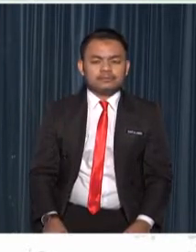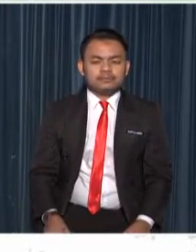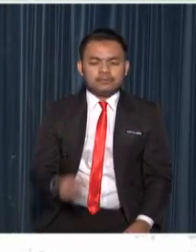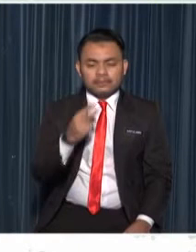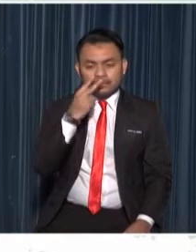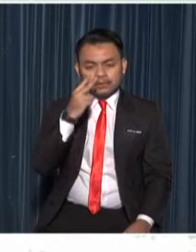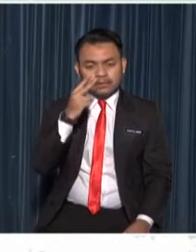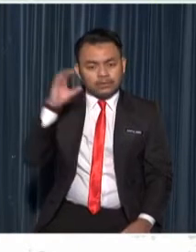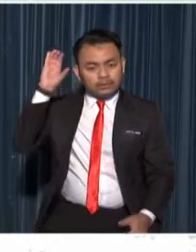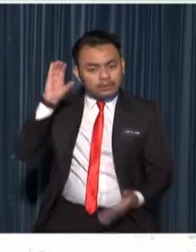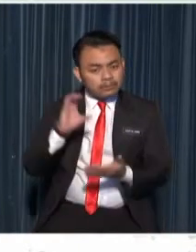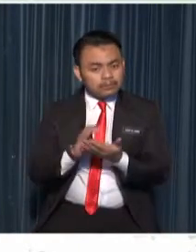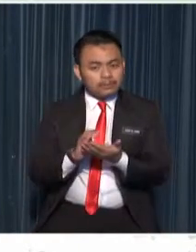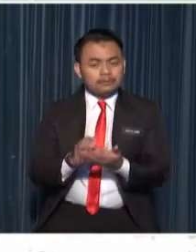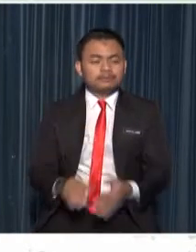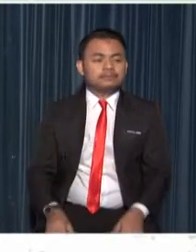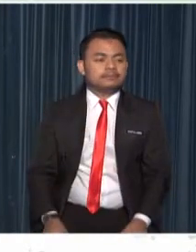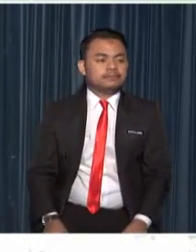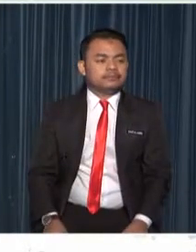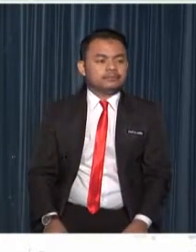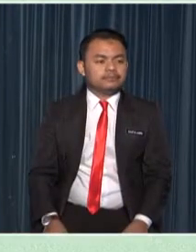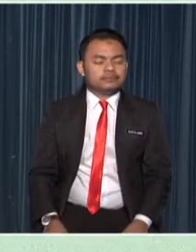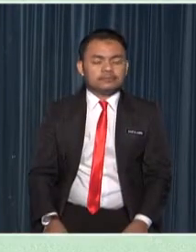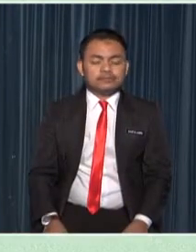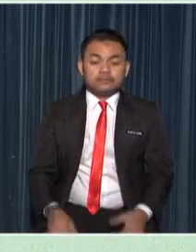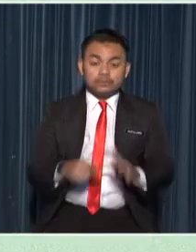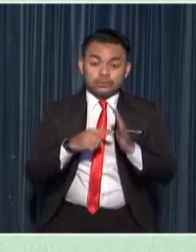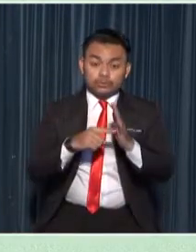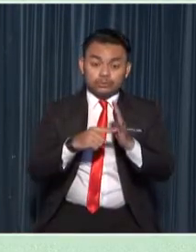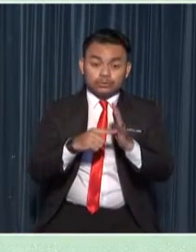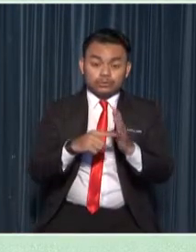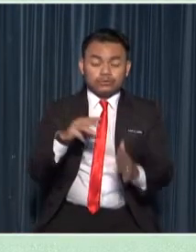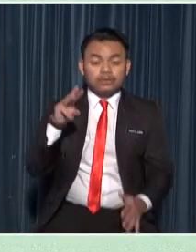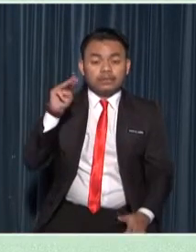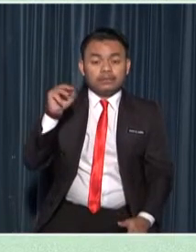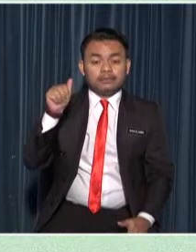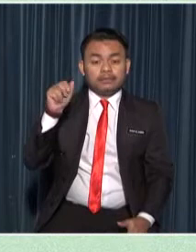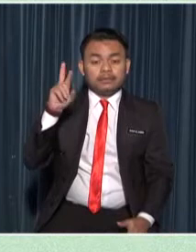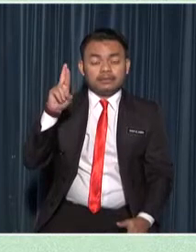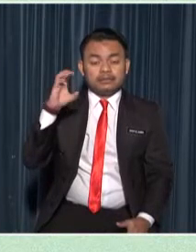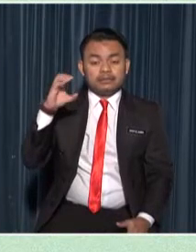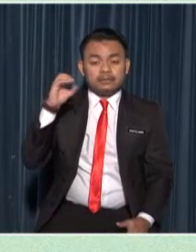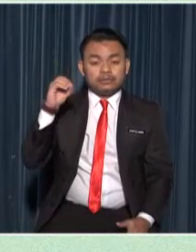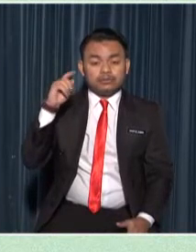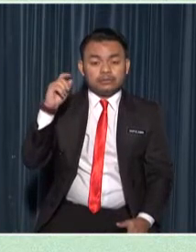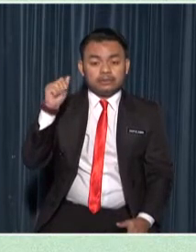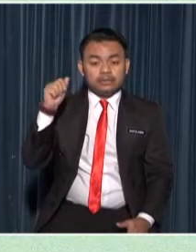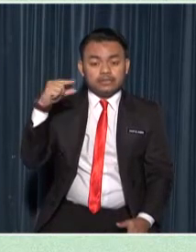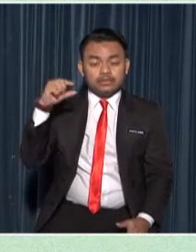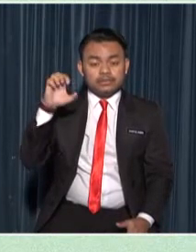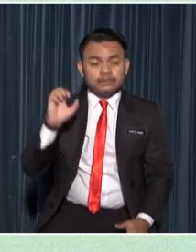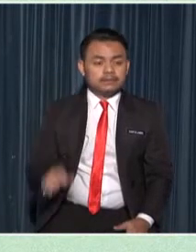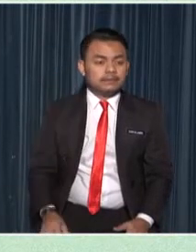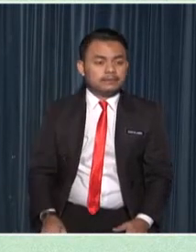look at this picture it shows the macotage process in